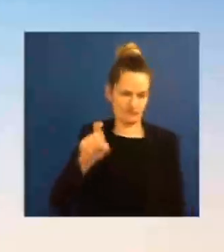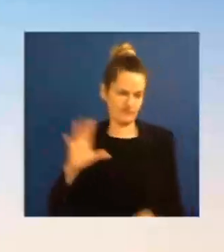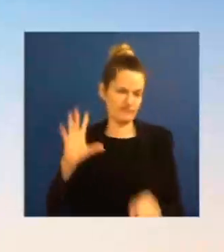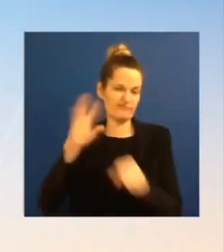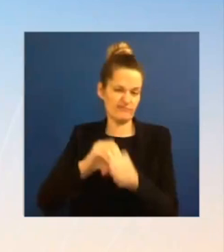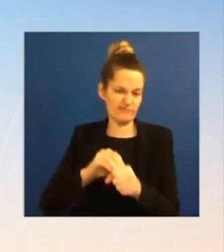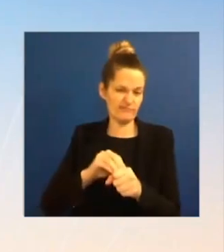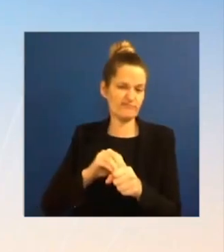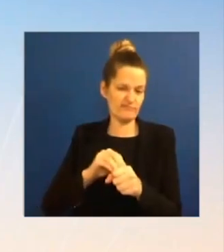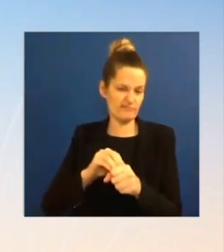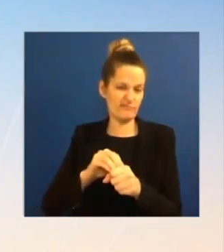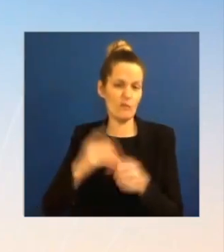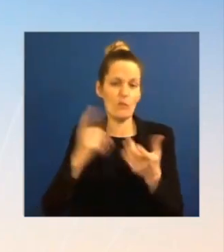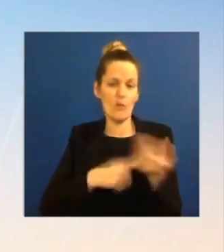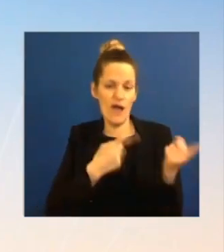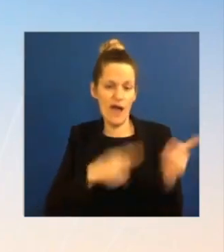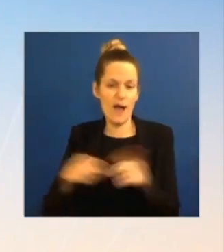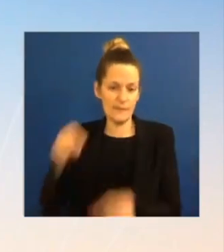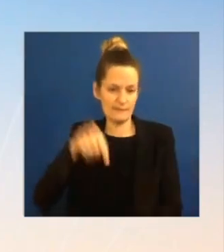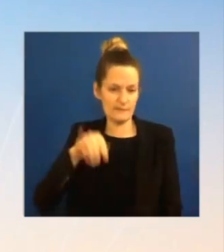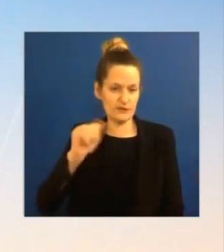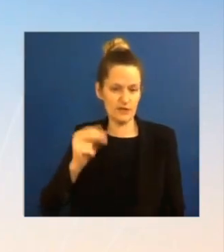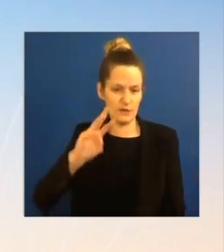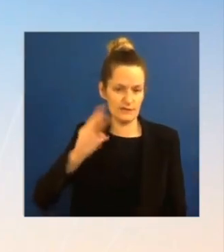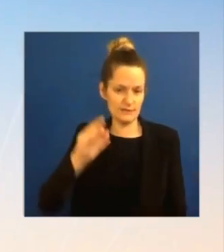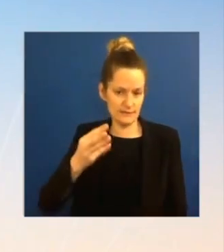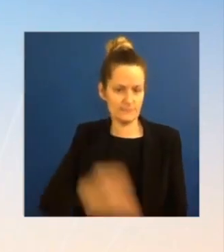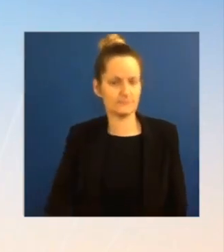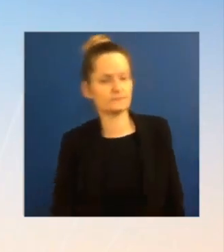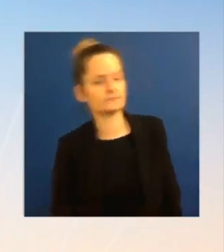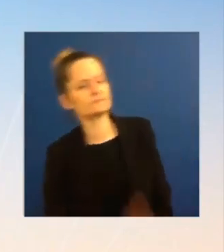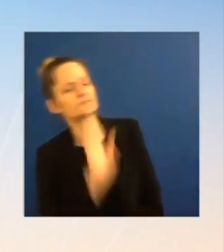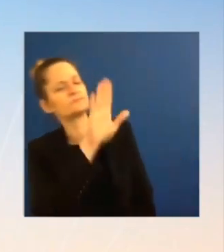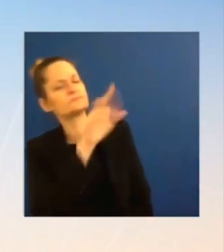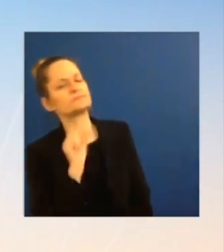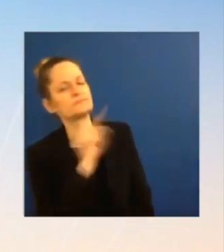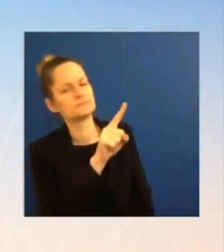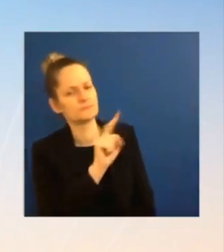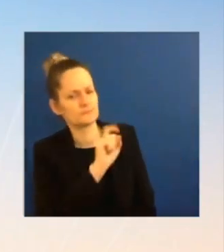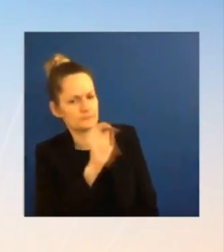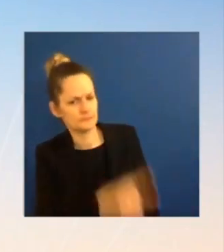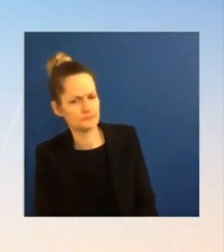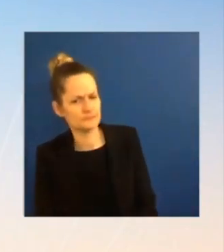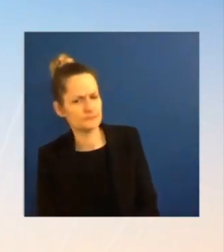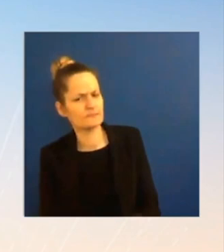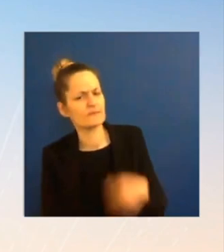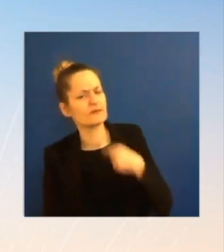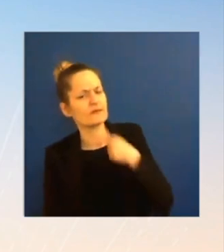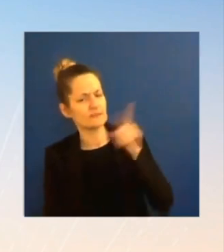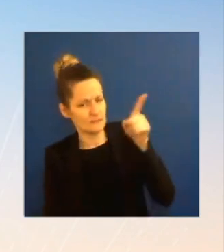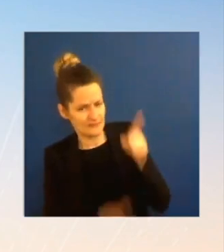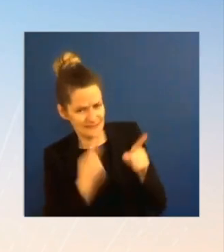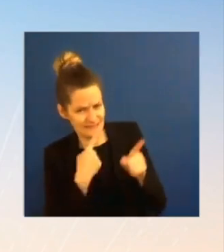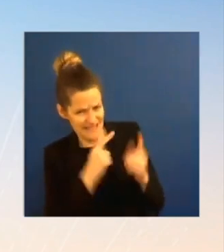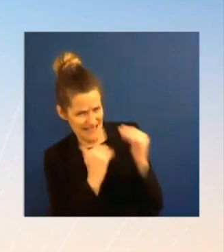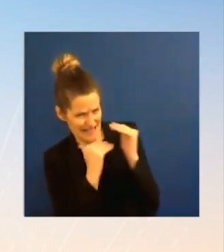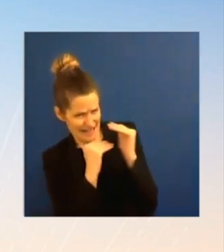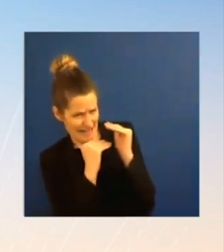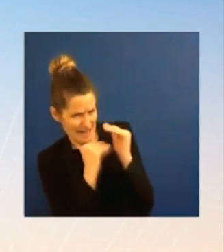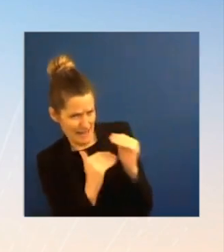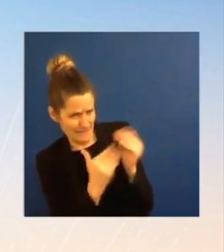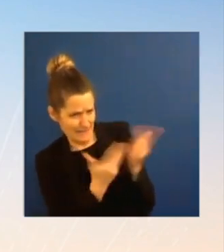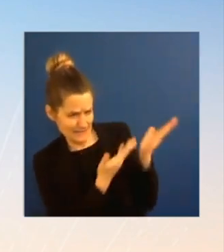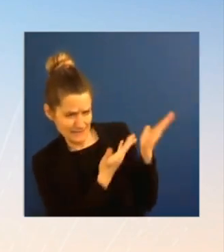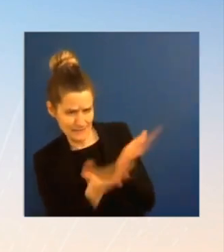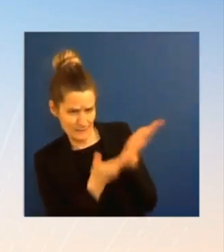On gas, you just said that, you know, less supply raises prices. It's not in our strategic interest to reduce the supply. We also